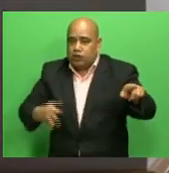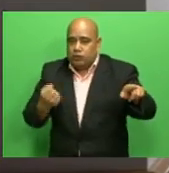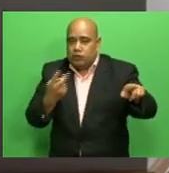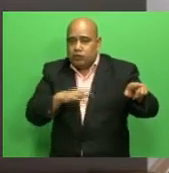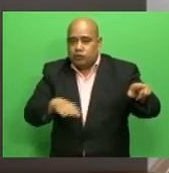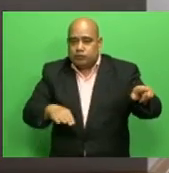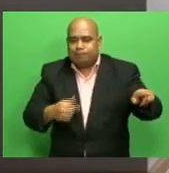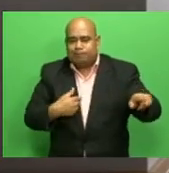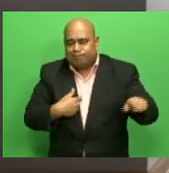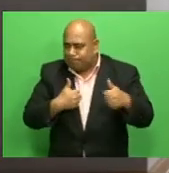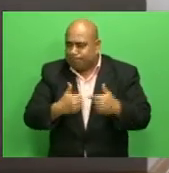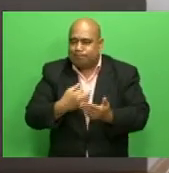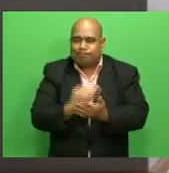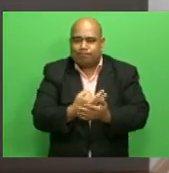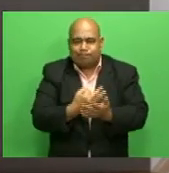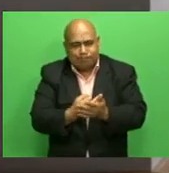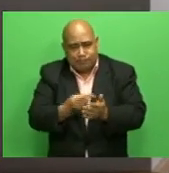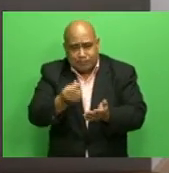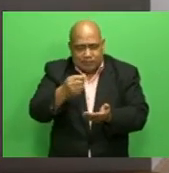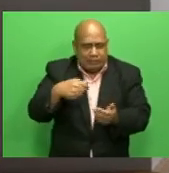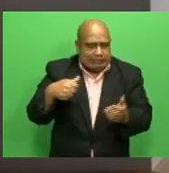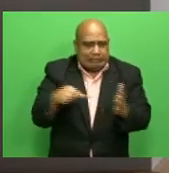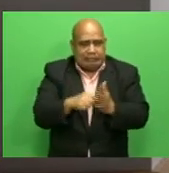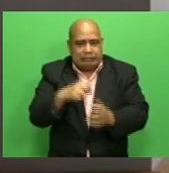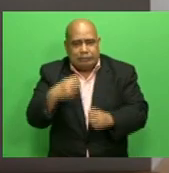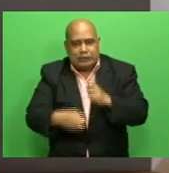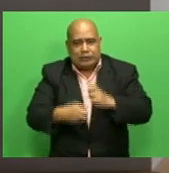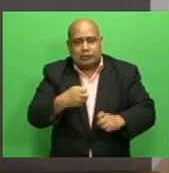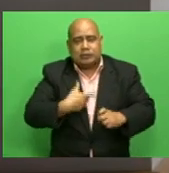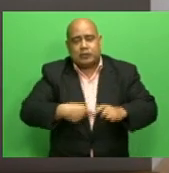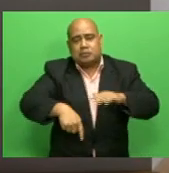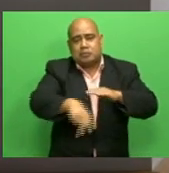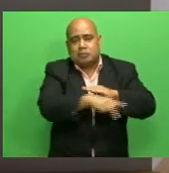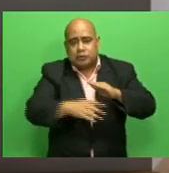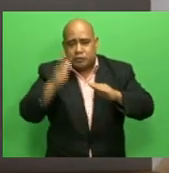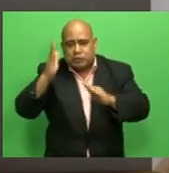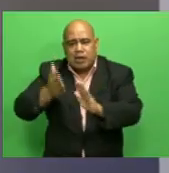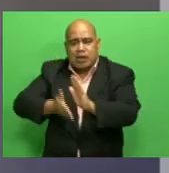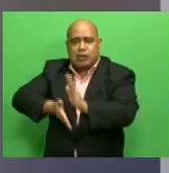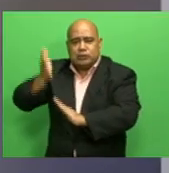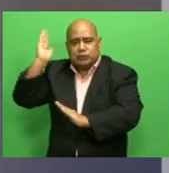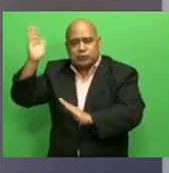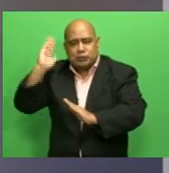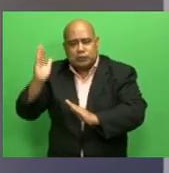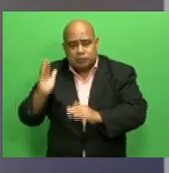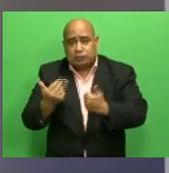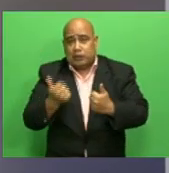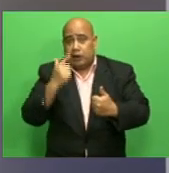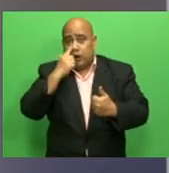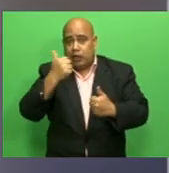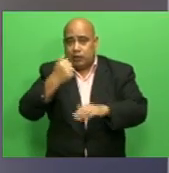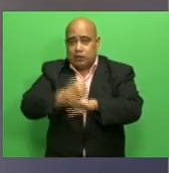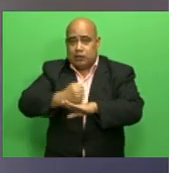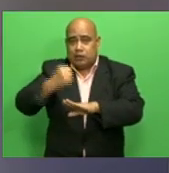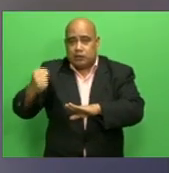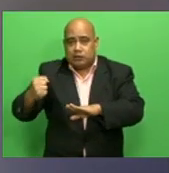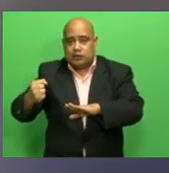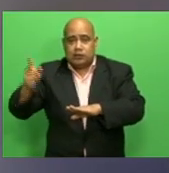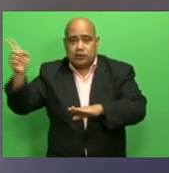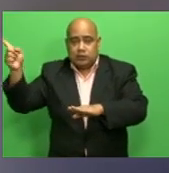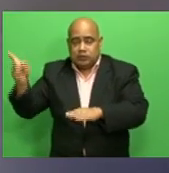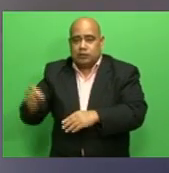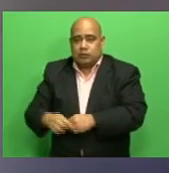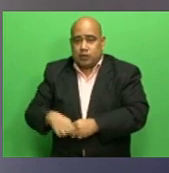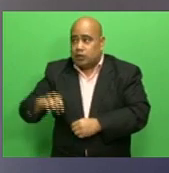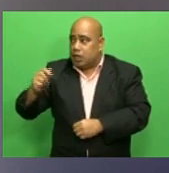But he was blessed to have a government scholarship to pursue his studies overseas. I had the choice